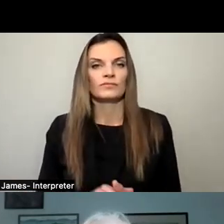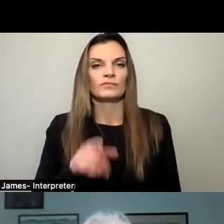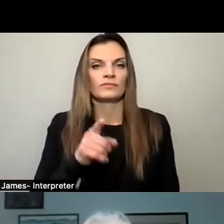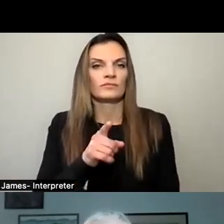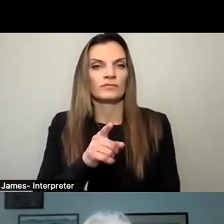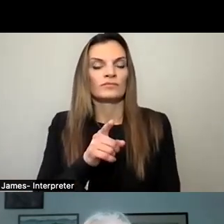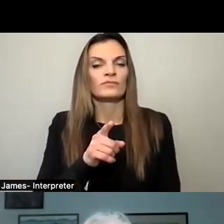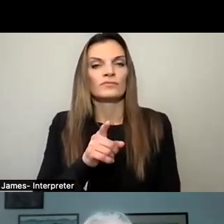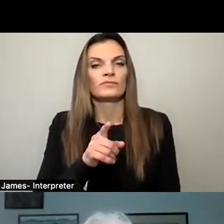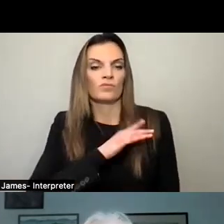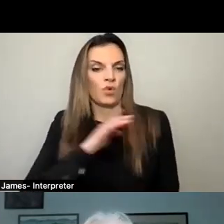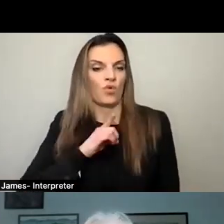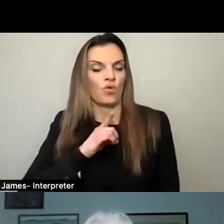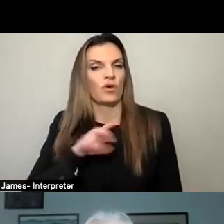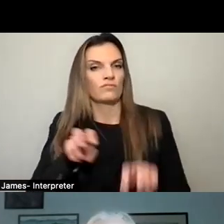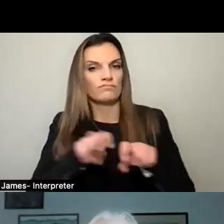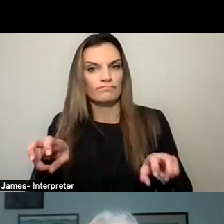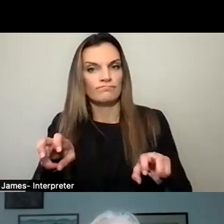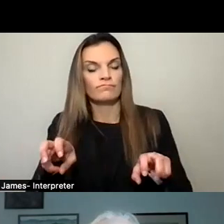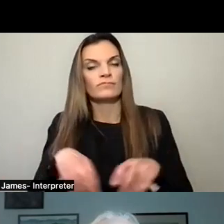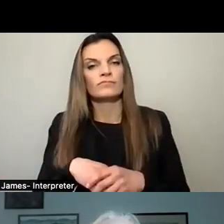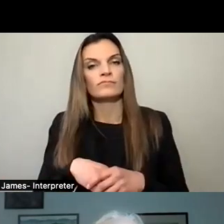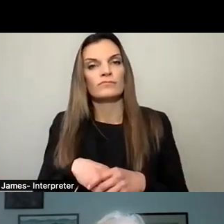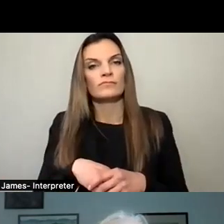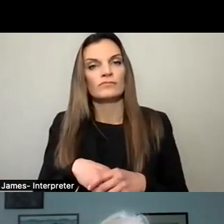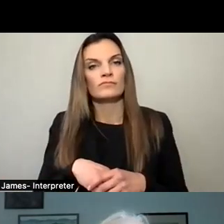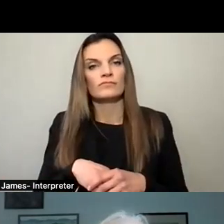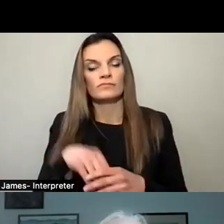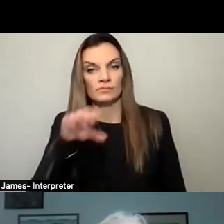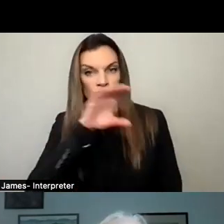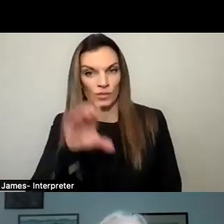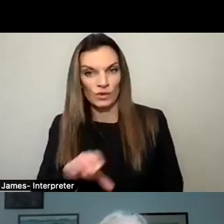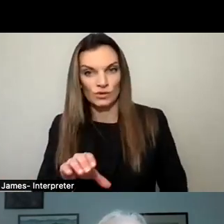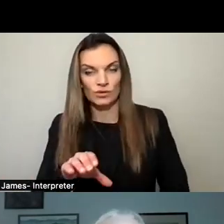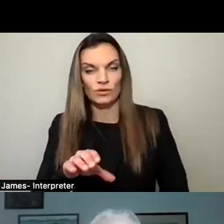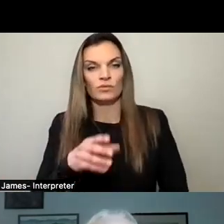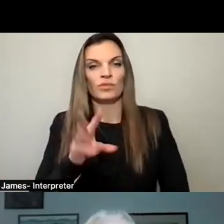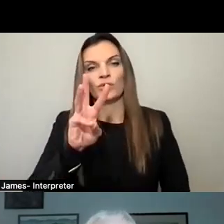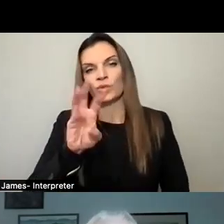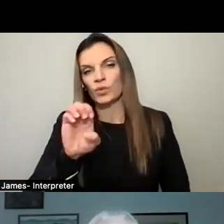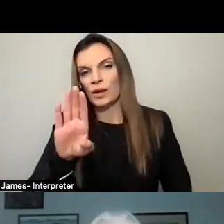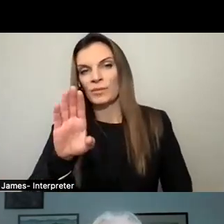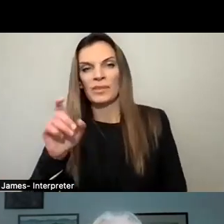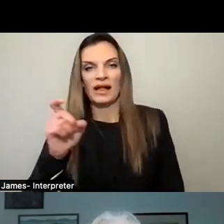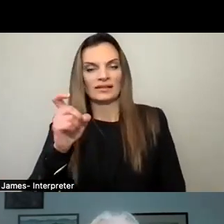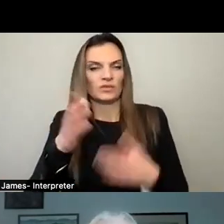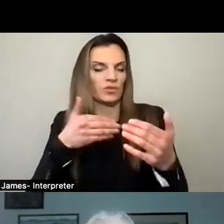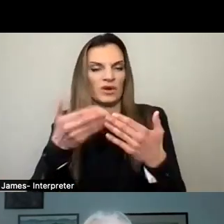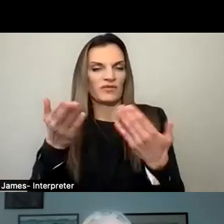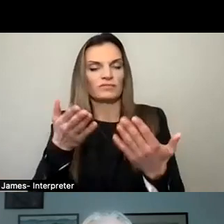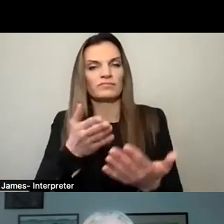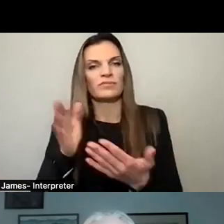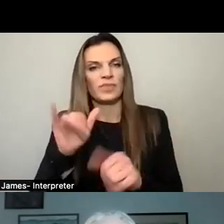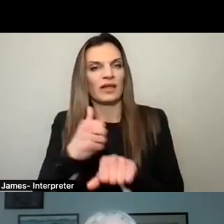in the room and somebody coming in through Zoom or WebEx or whatever the system may be,